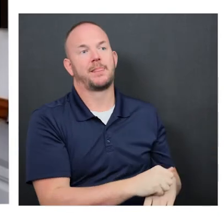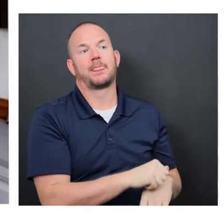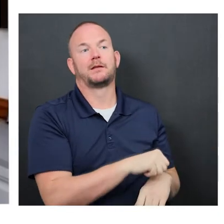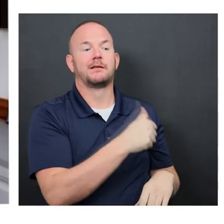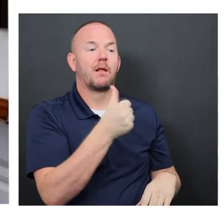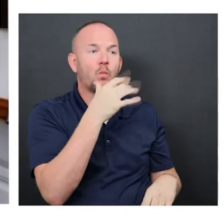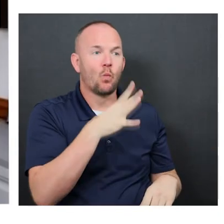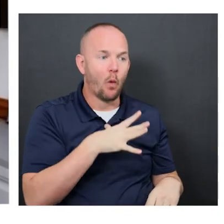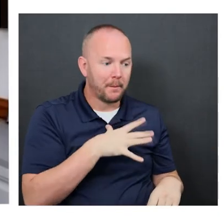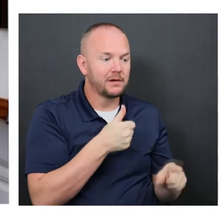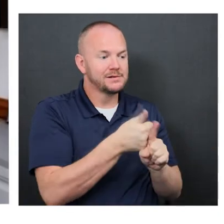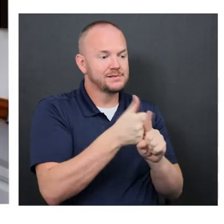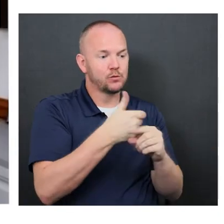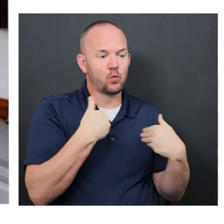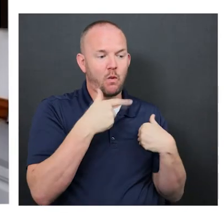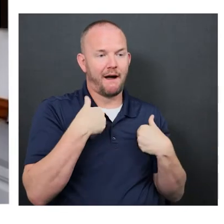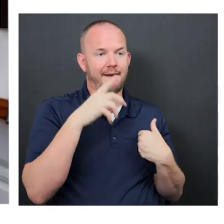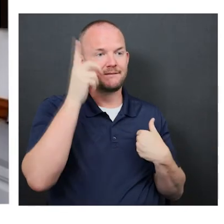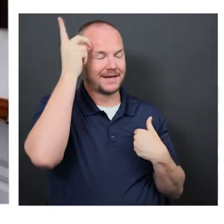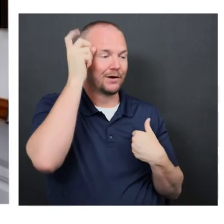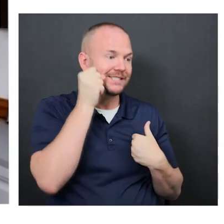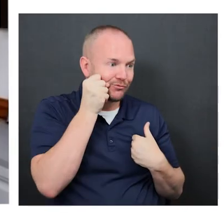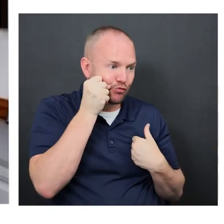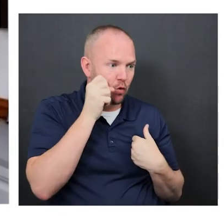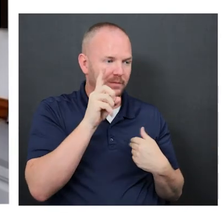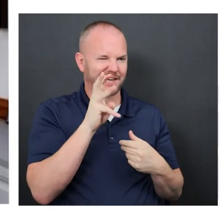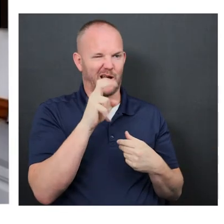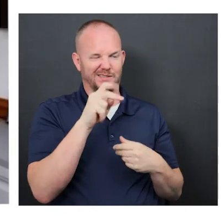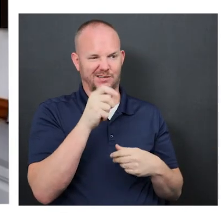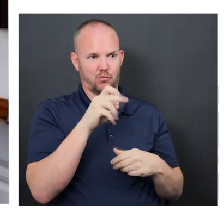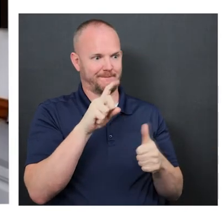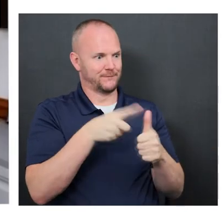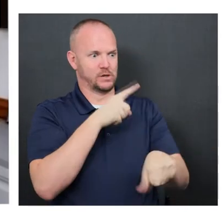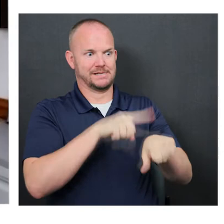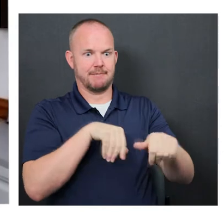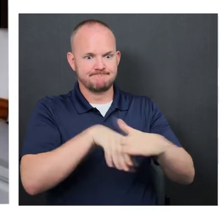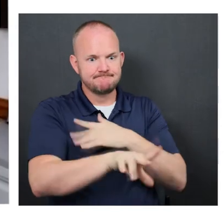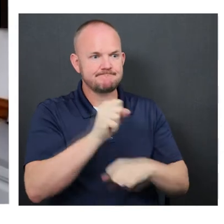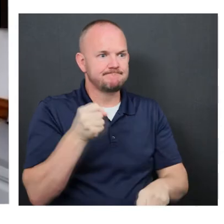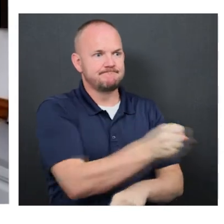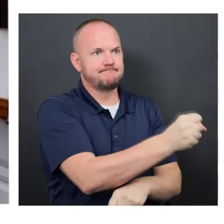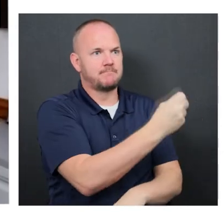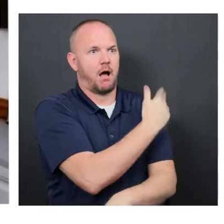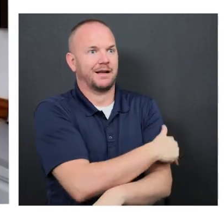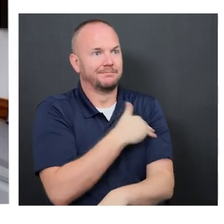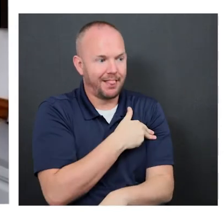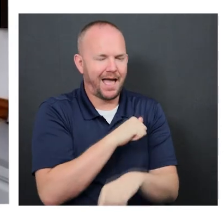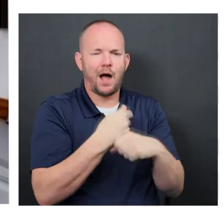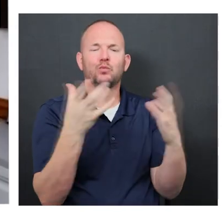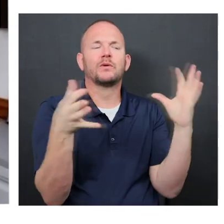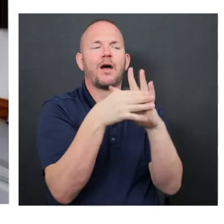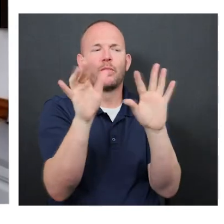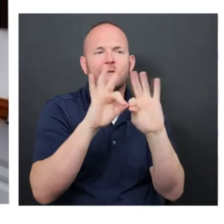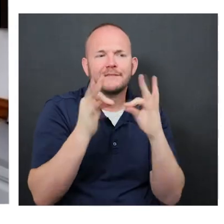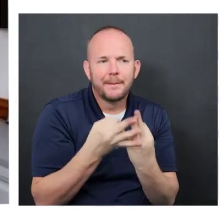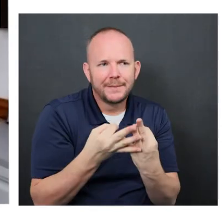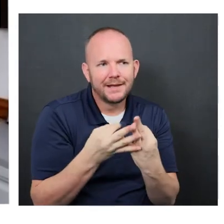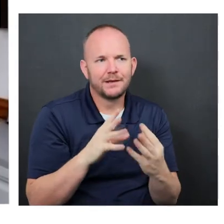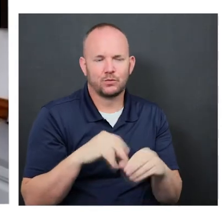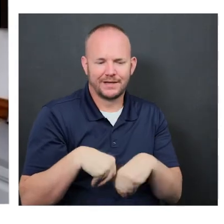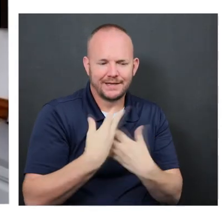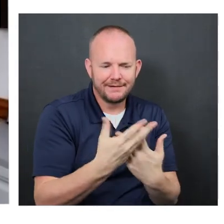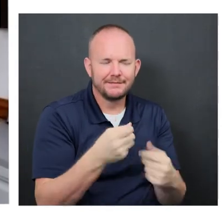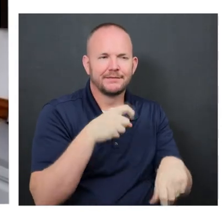who was hospitalized for the first time without her family, who was able to really connect with her family during that. We had a few